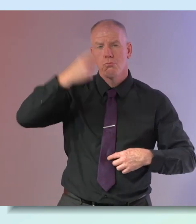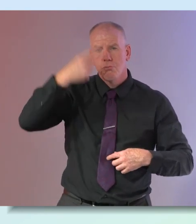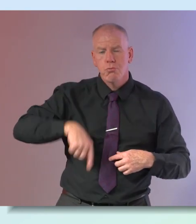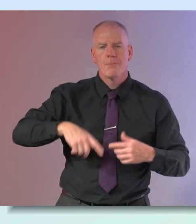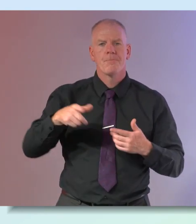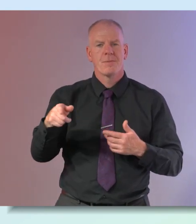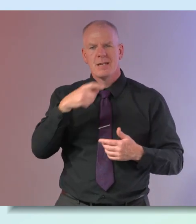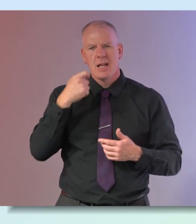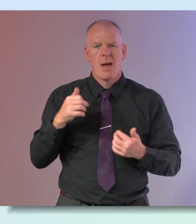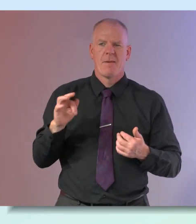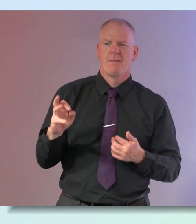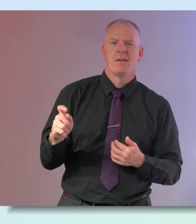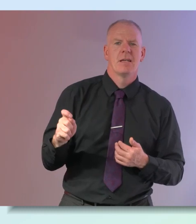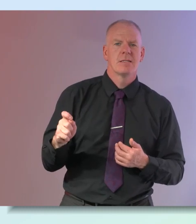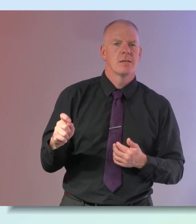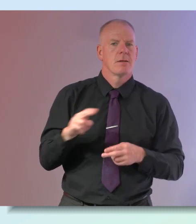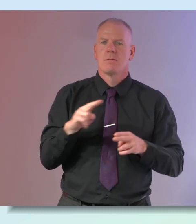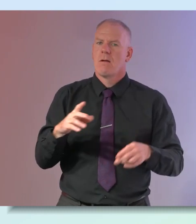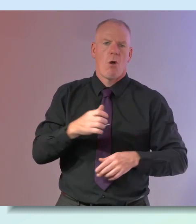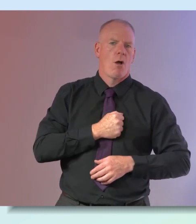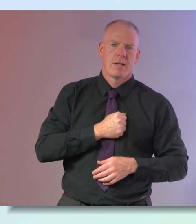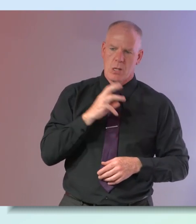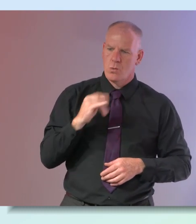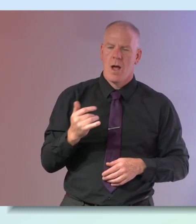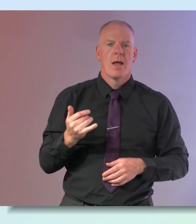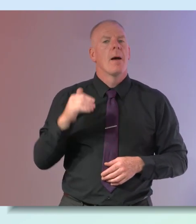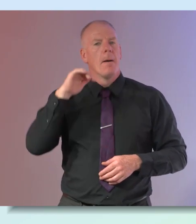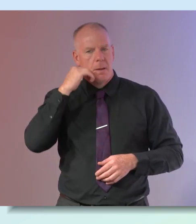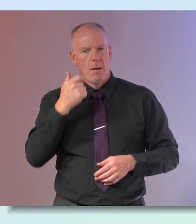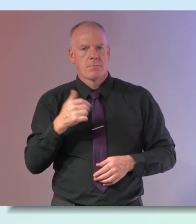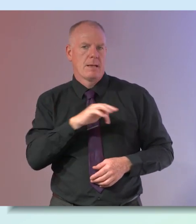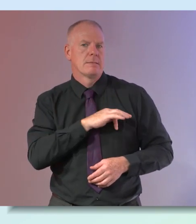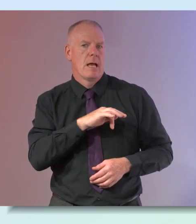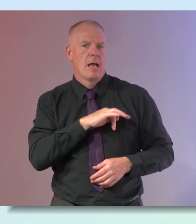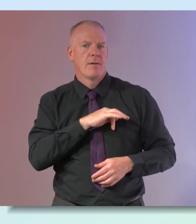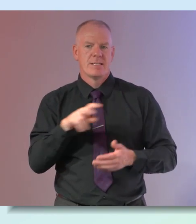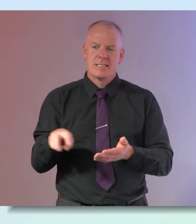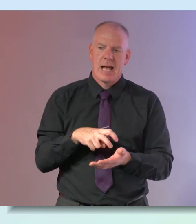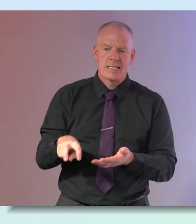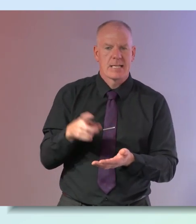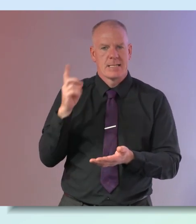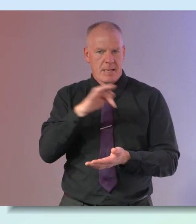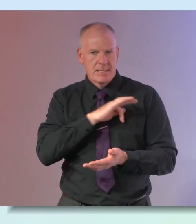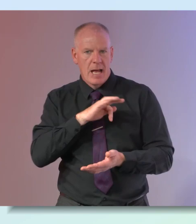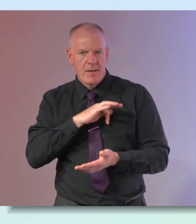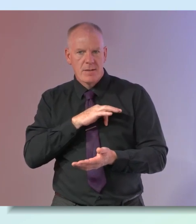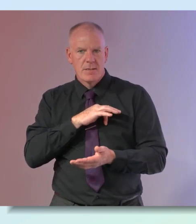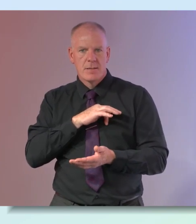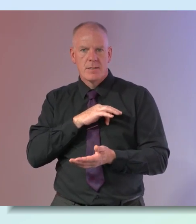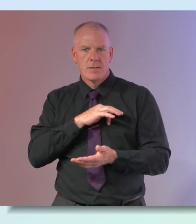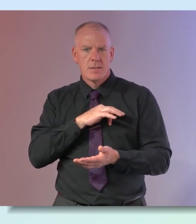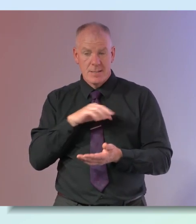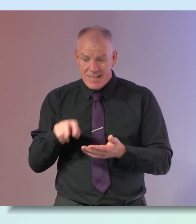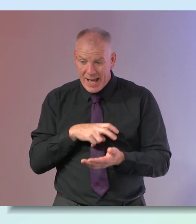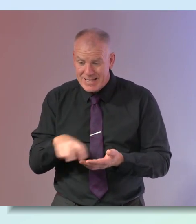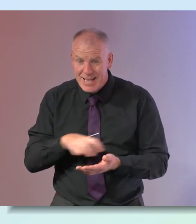said that i was fit enough to take it that i just didn't get a heart attack and that was down to a bit of dancing that i was doing in between the